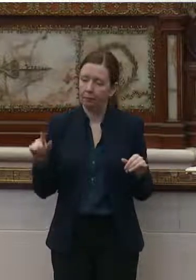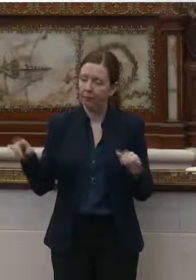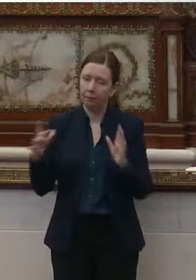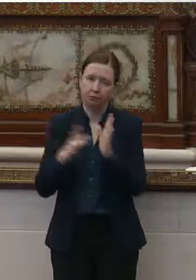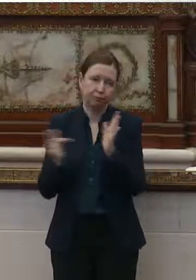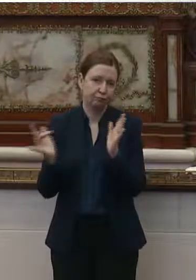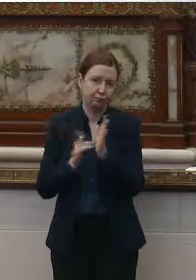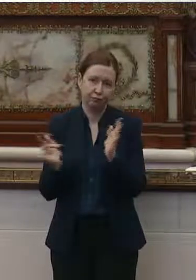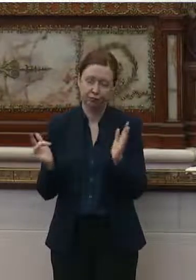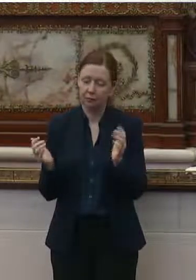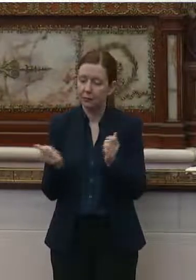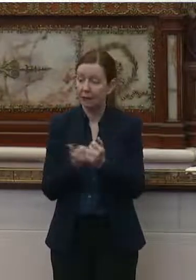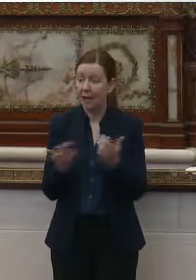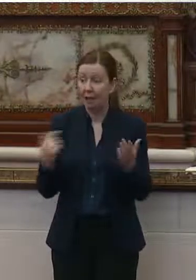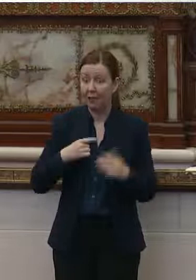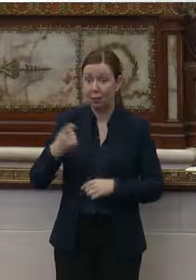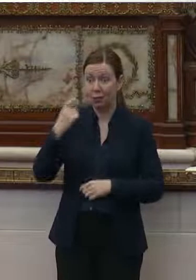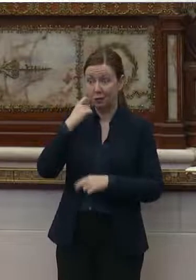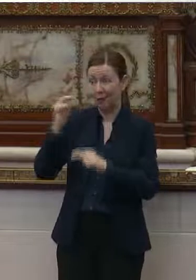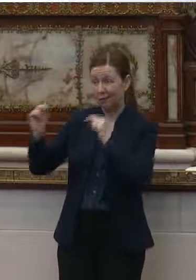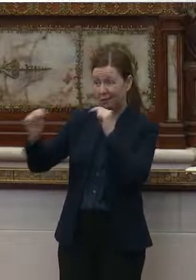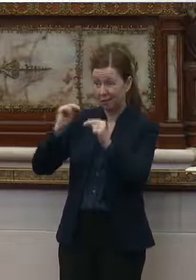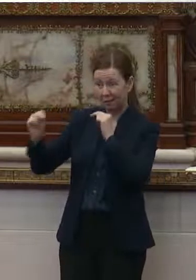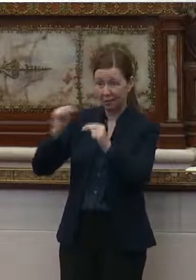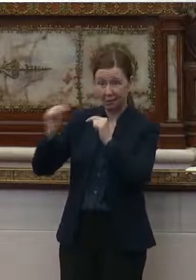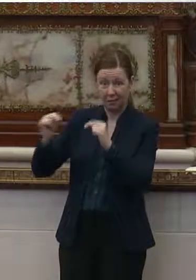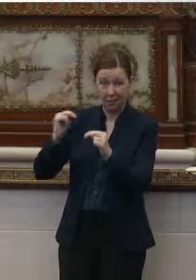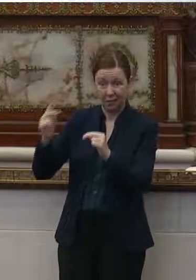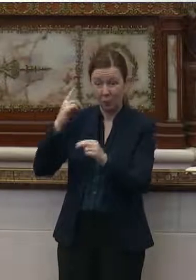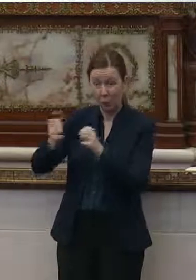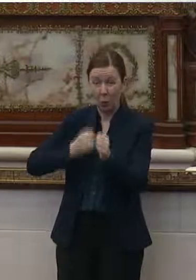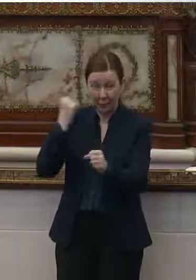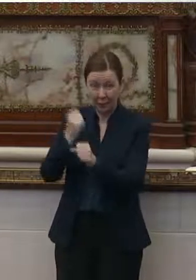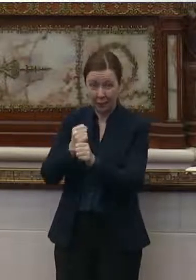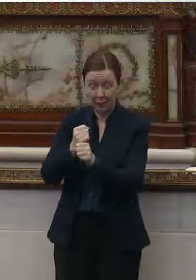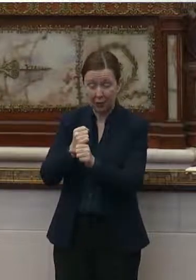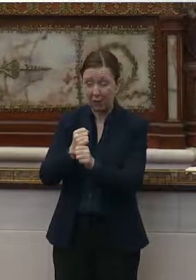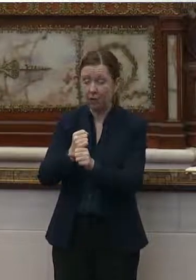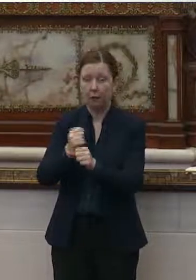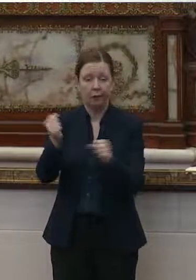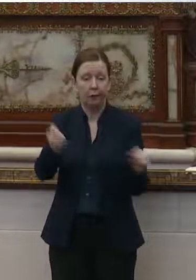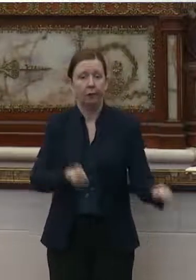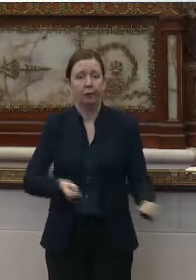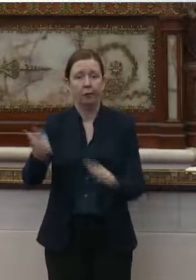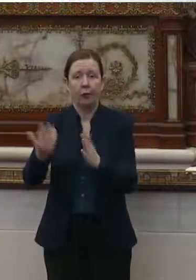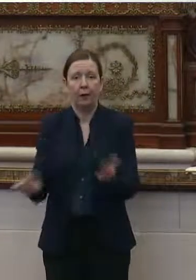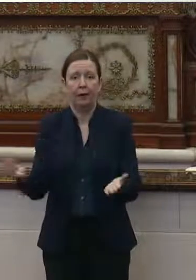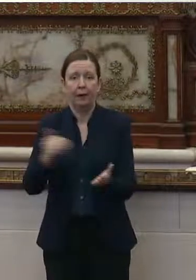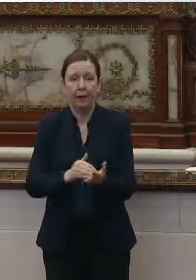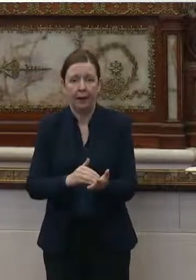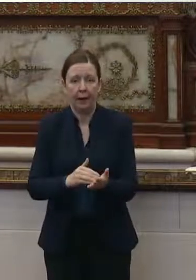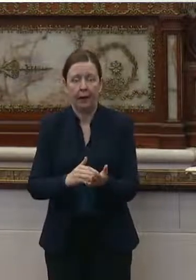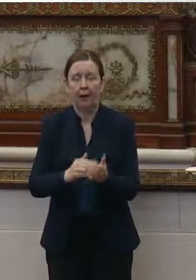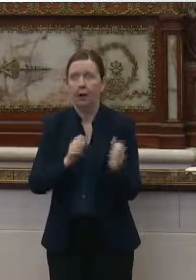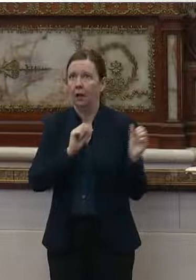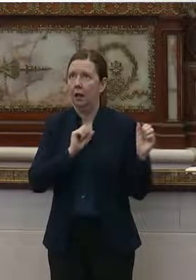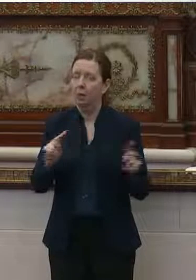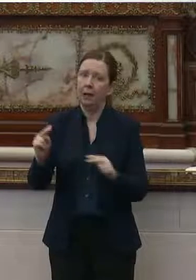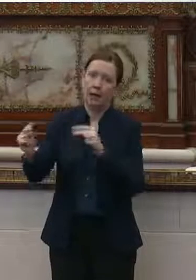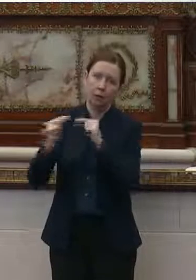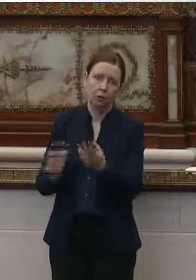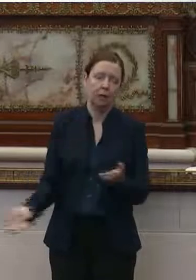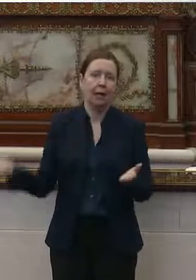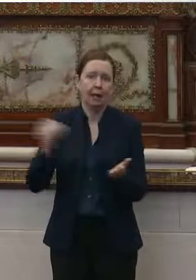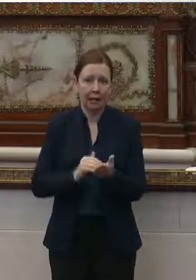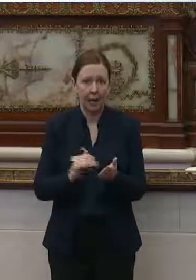Everything we had just fought for for a year was thrown out and we were back where we started